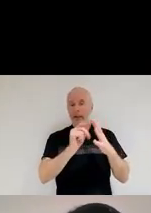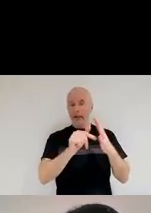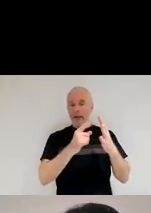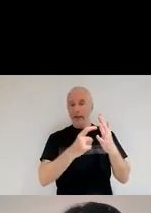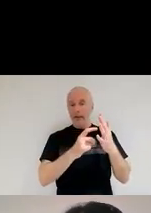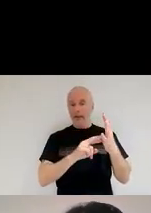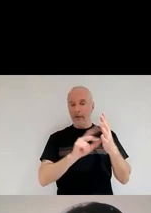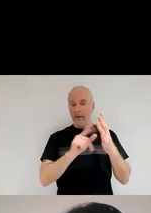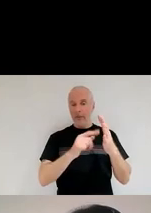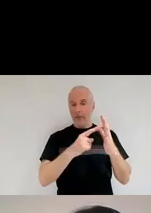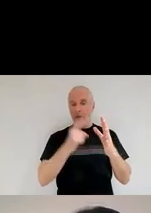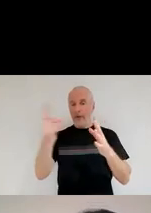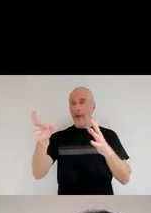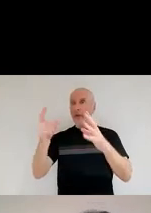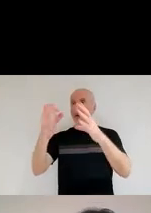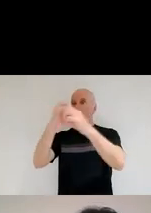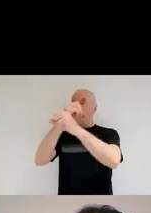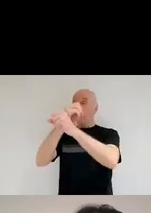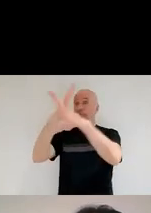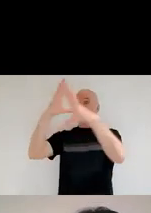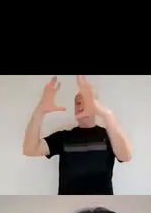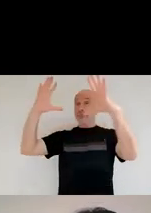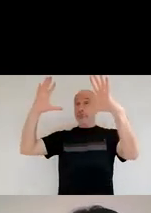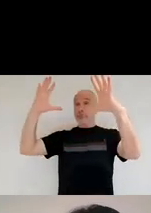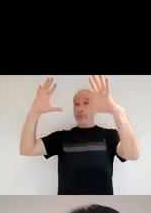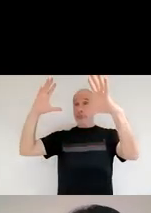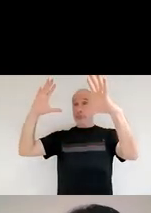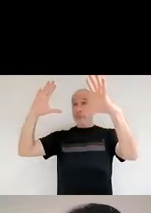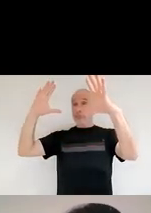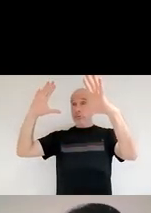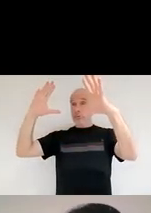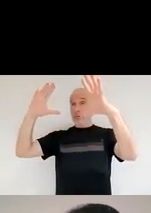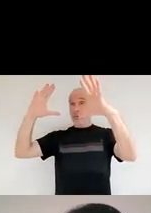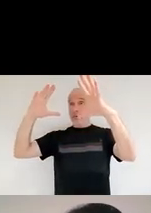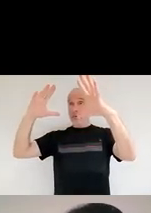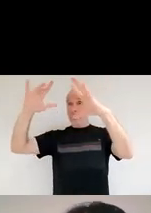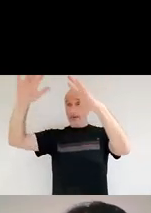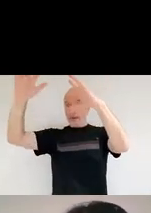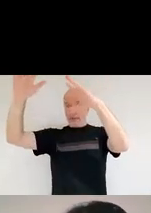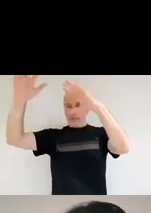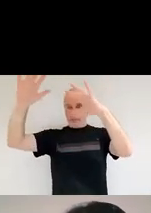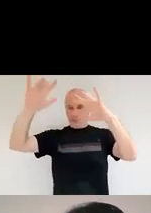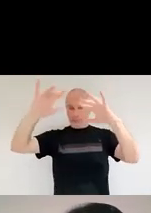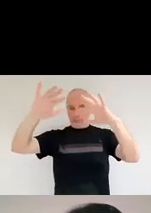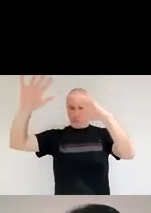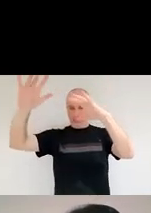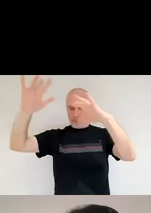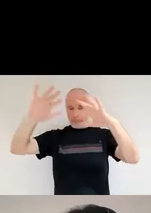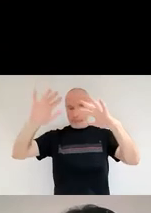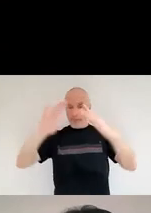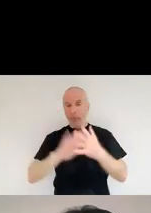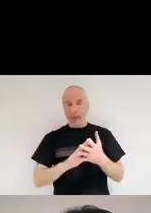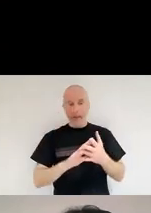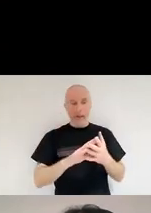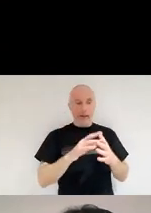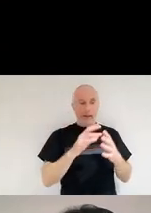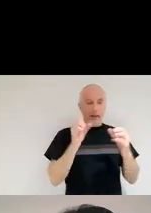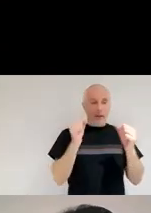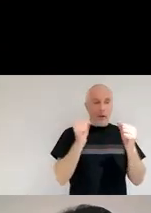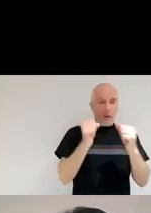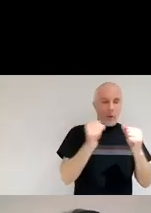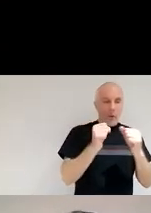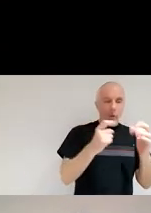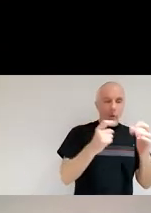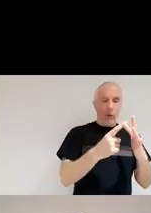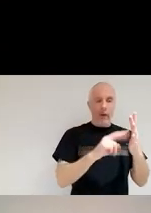is traveling that I was talking to you about. But when the shock front finds the cold interstellar medium, it creates another